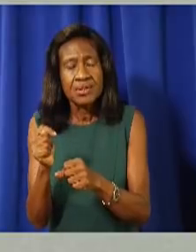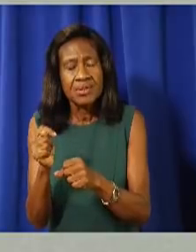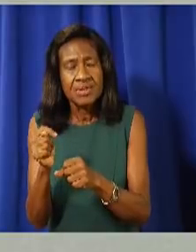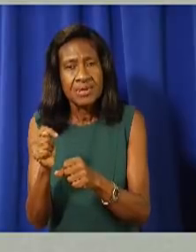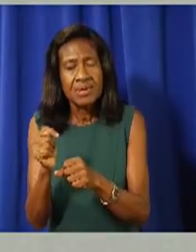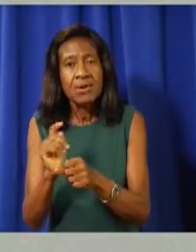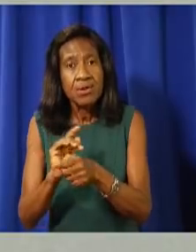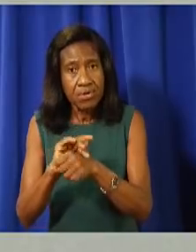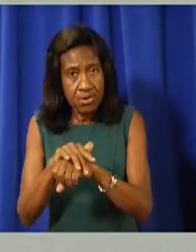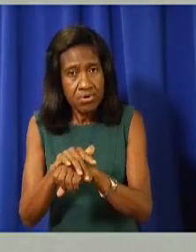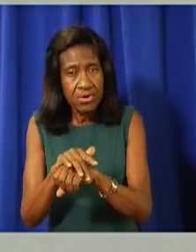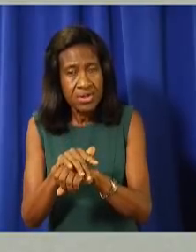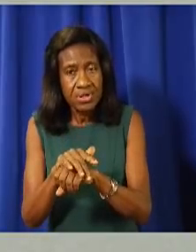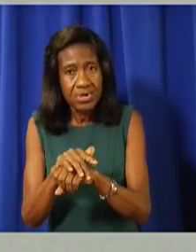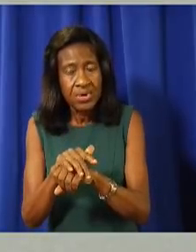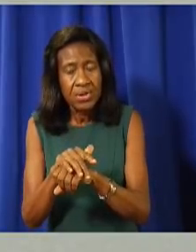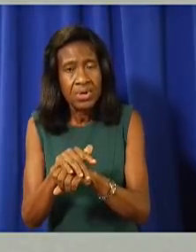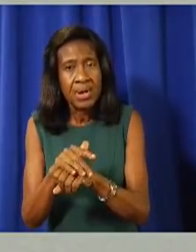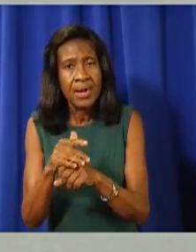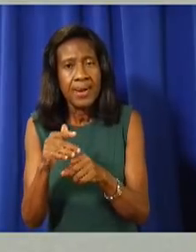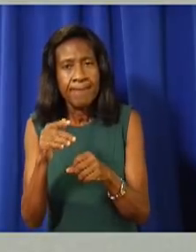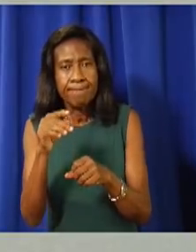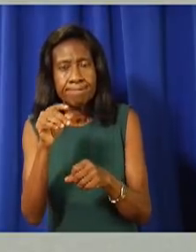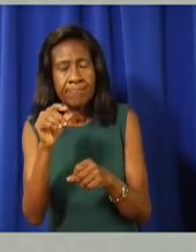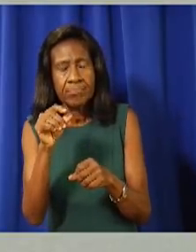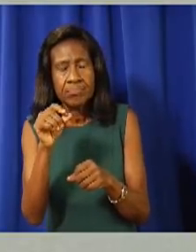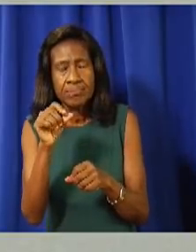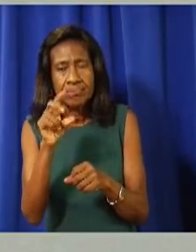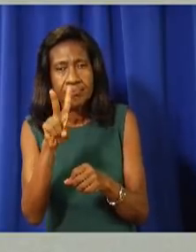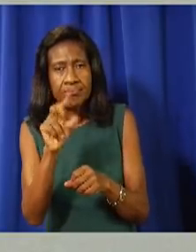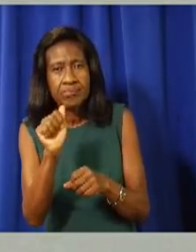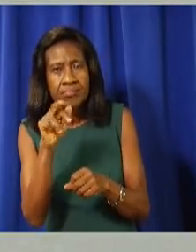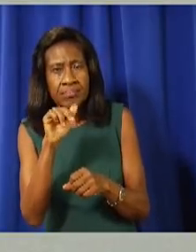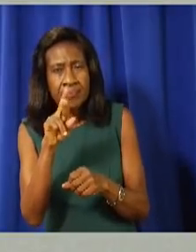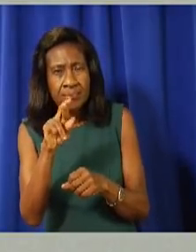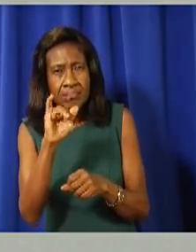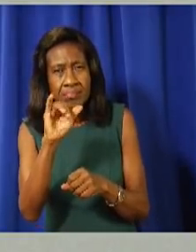variants did not have a harmful impact on children.